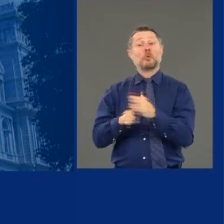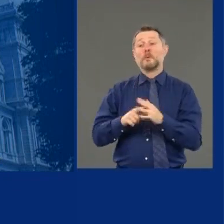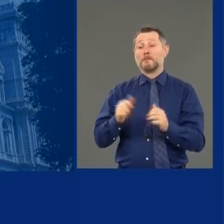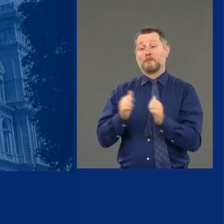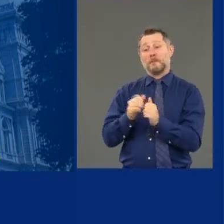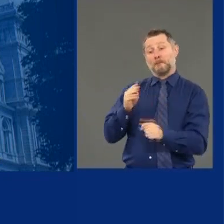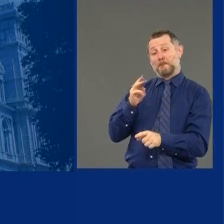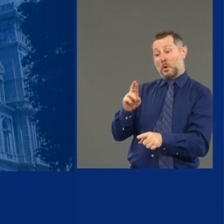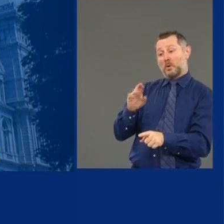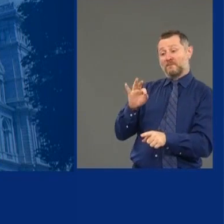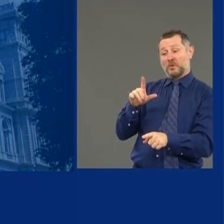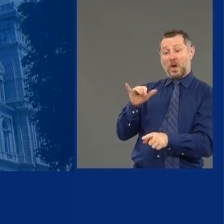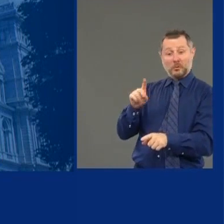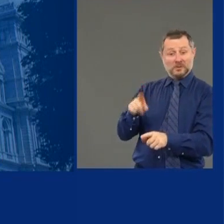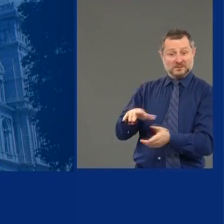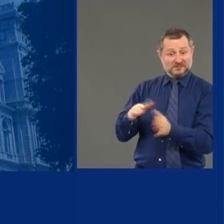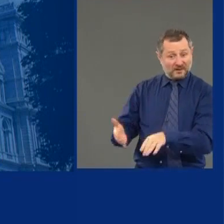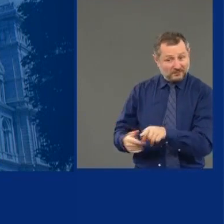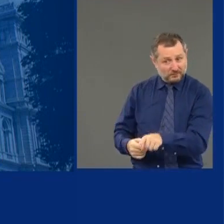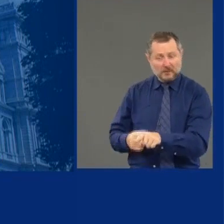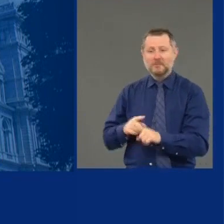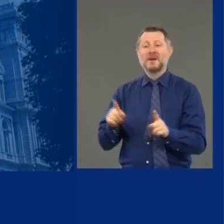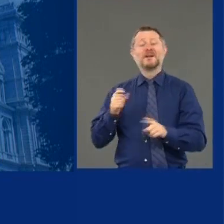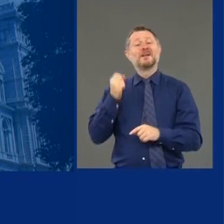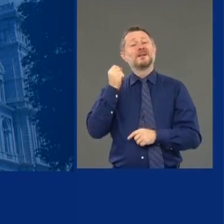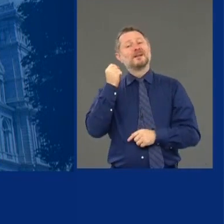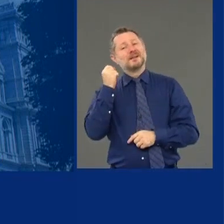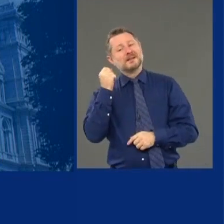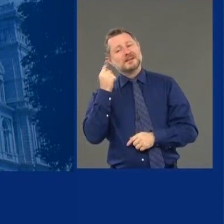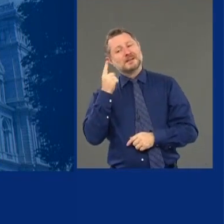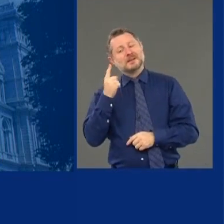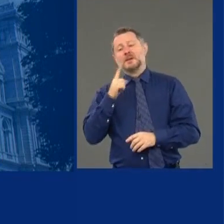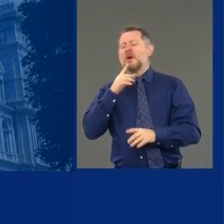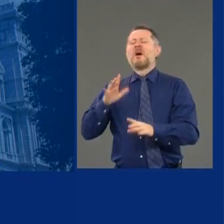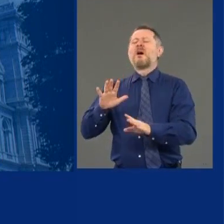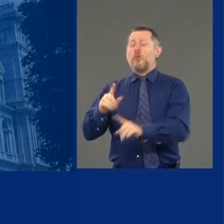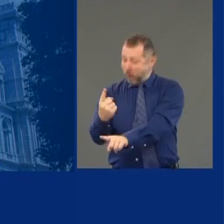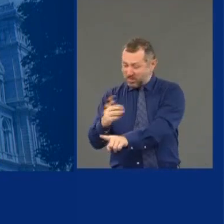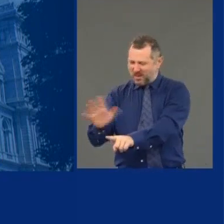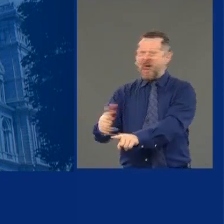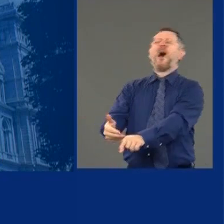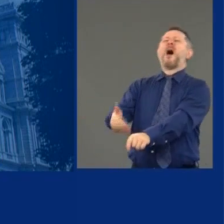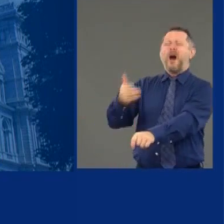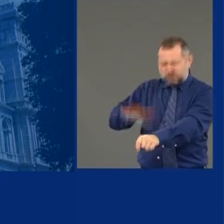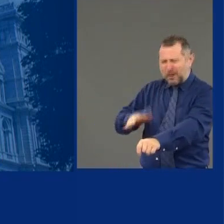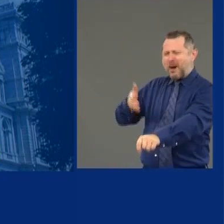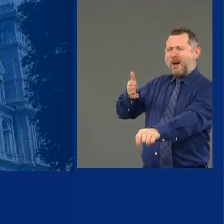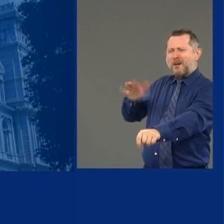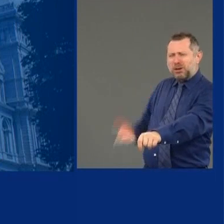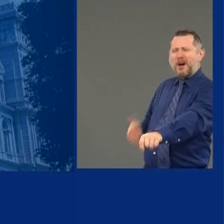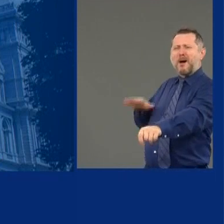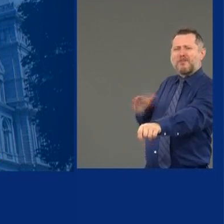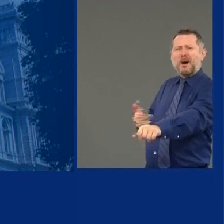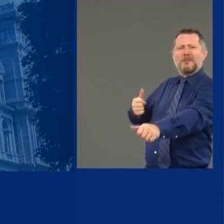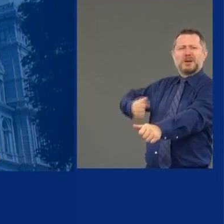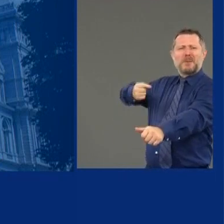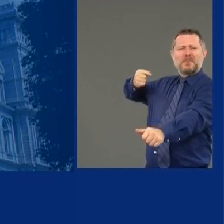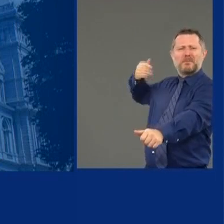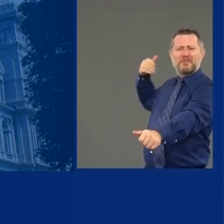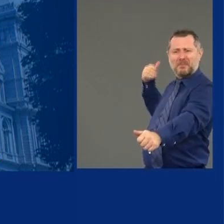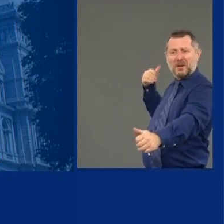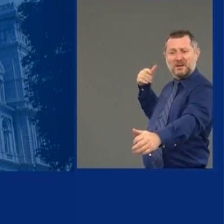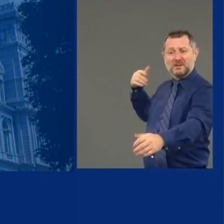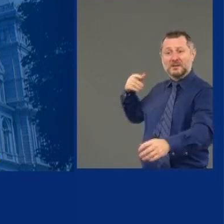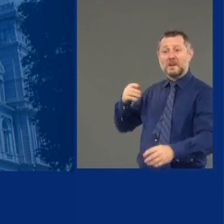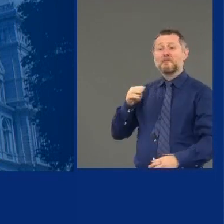but which has been percolating for years and years and years. Mr. Floyd's death